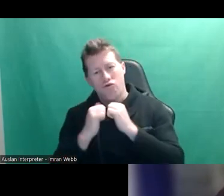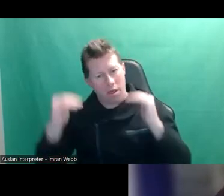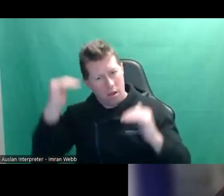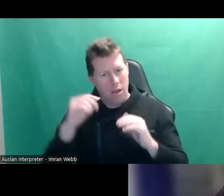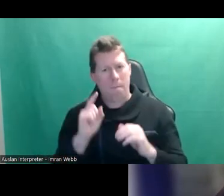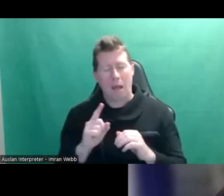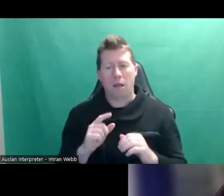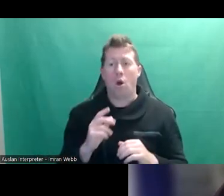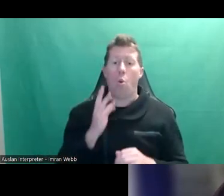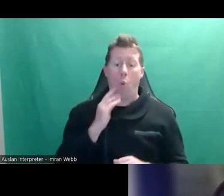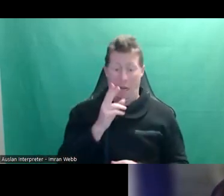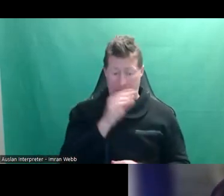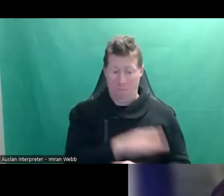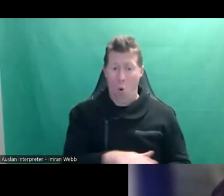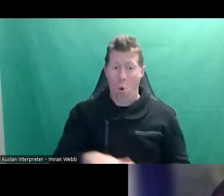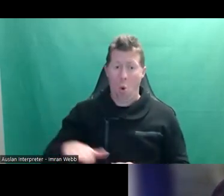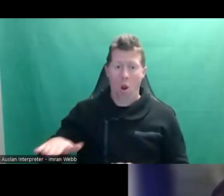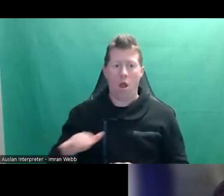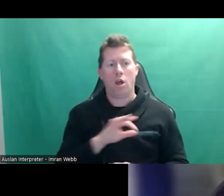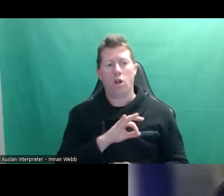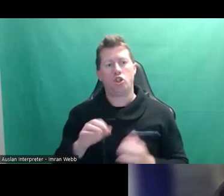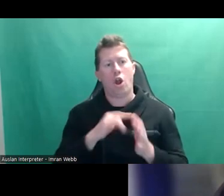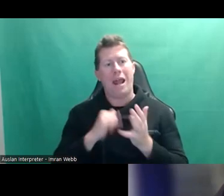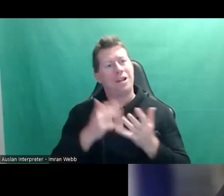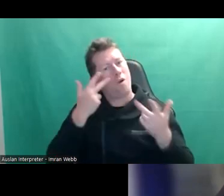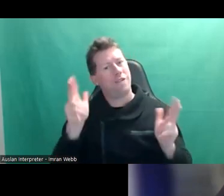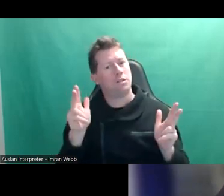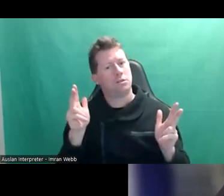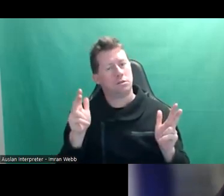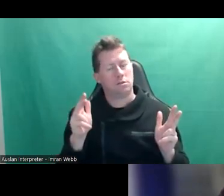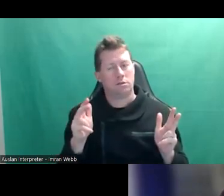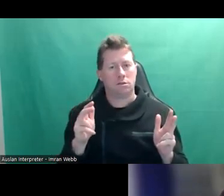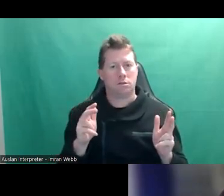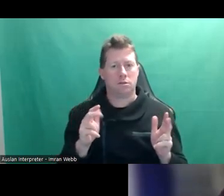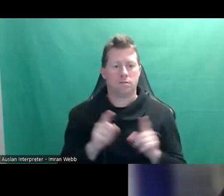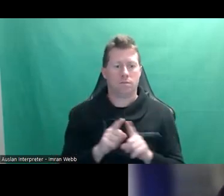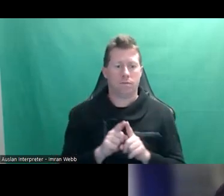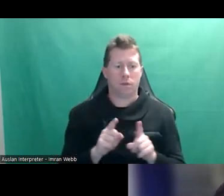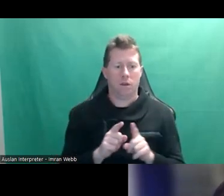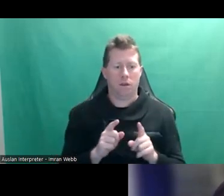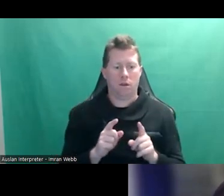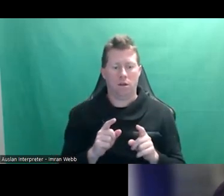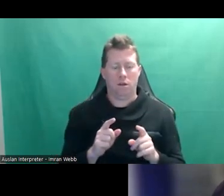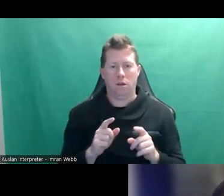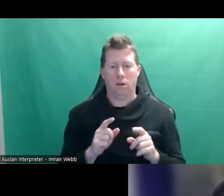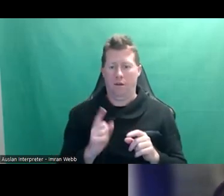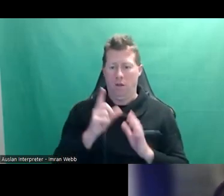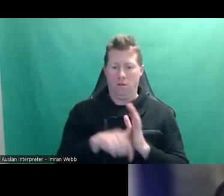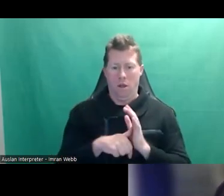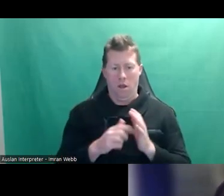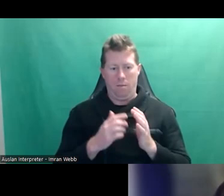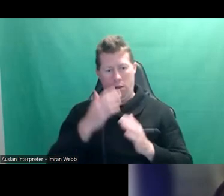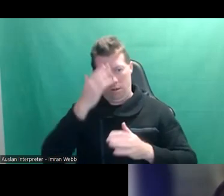still quite young, it's perhaps not so obvious when it's an experience that they're going through for the first time.